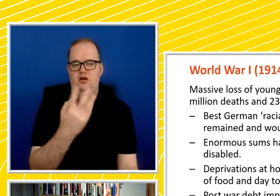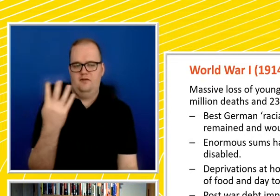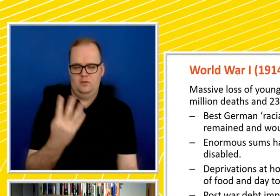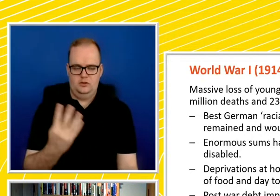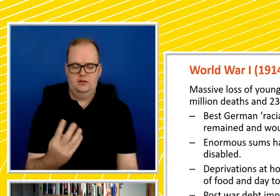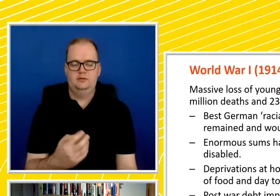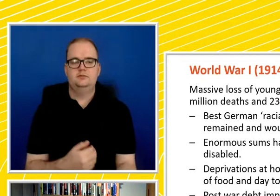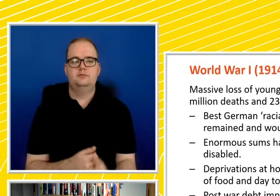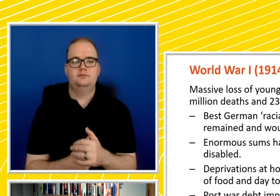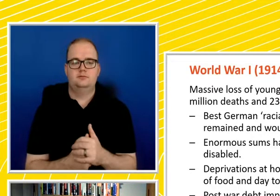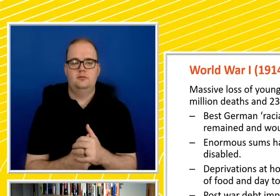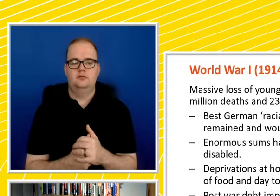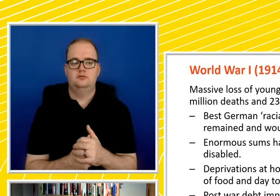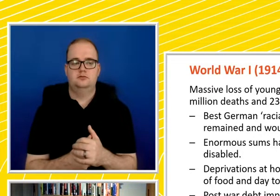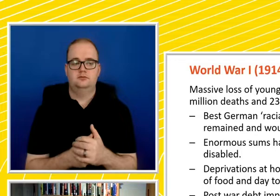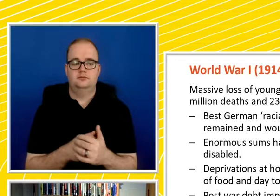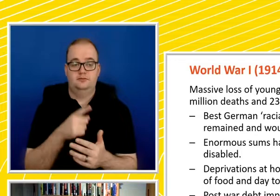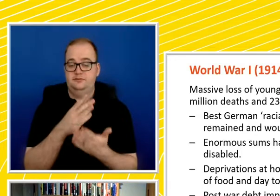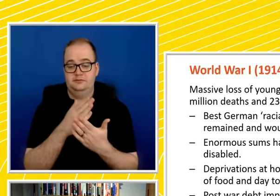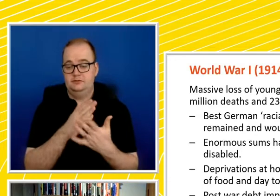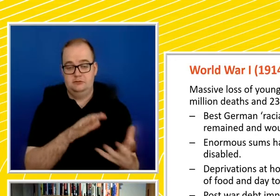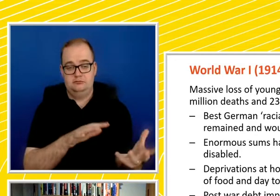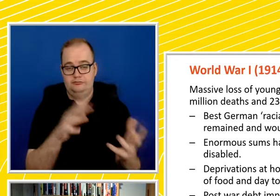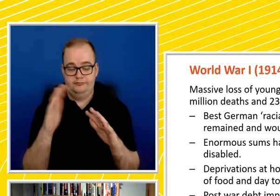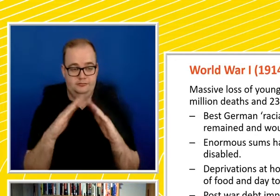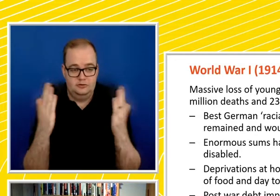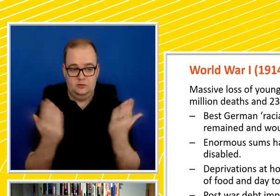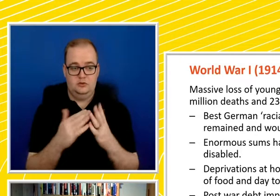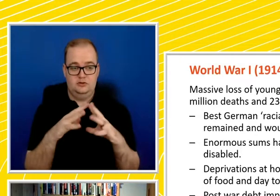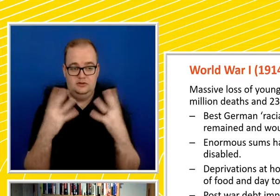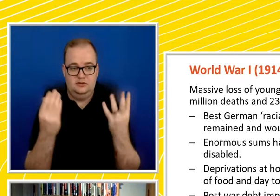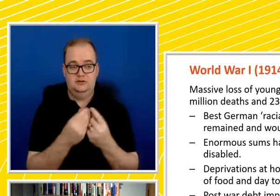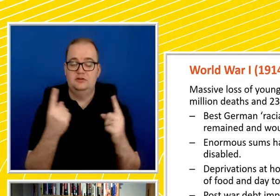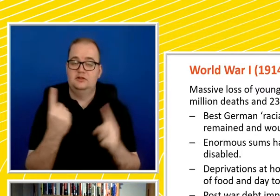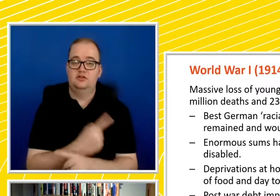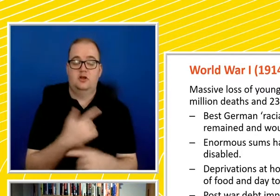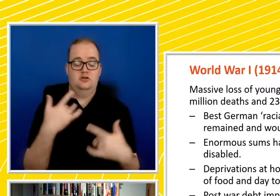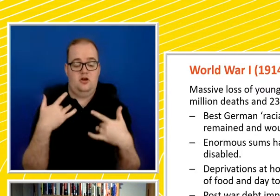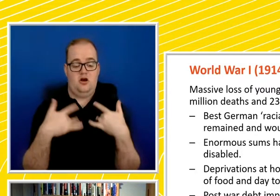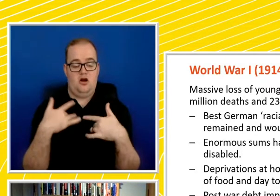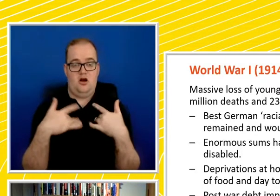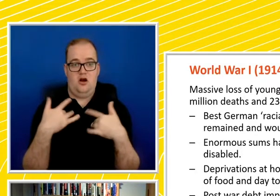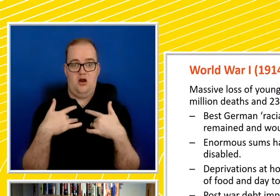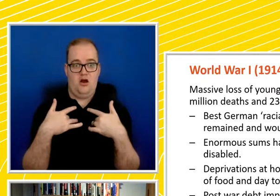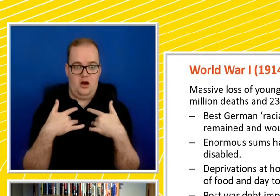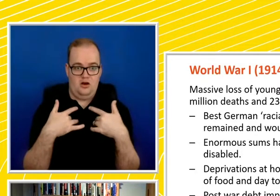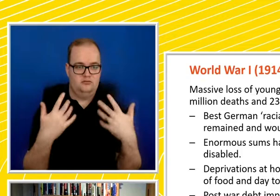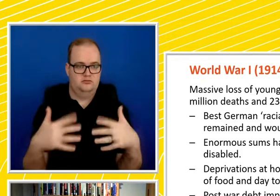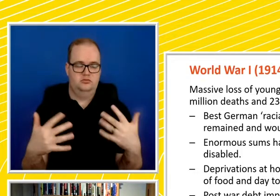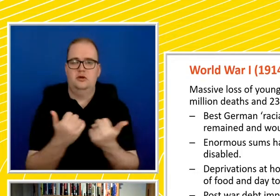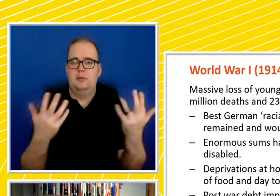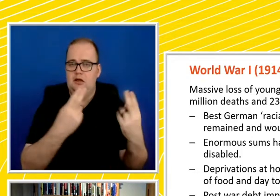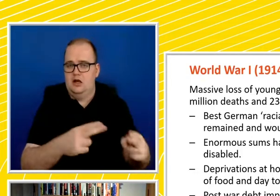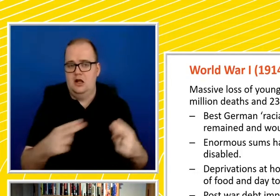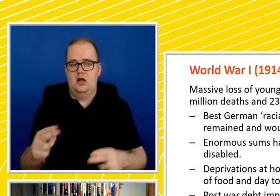this totally obviously changes the world. The massive loss of young life. Germany loses 2 to 3 million